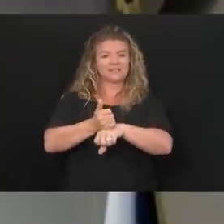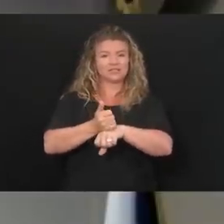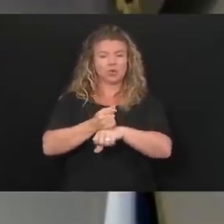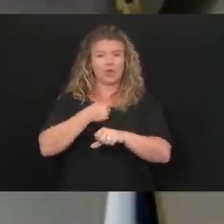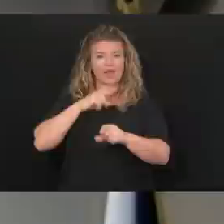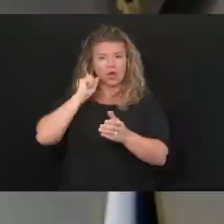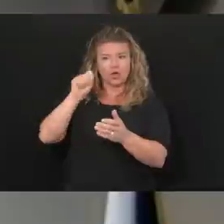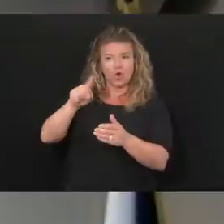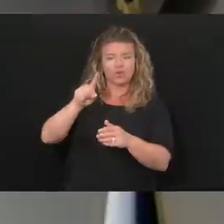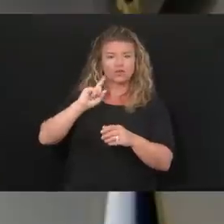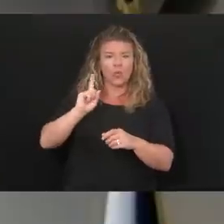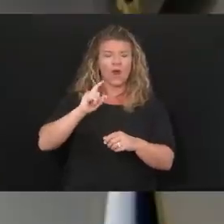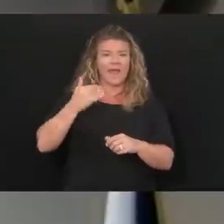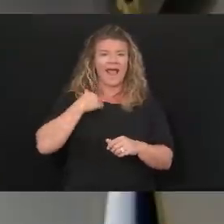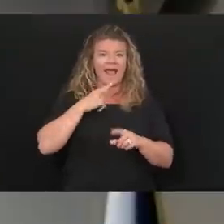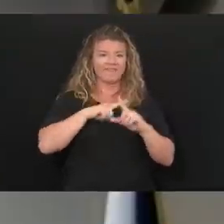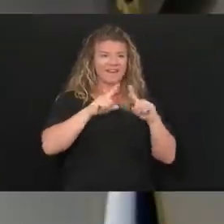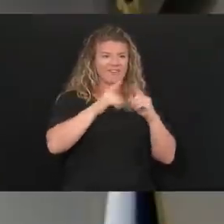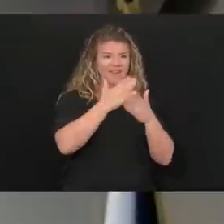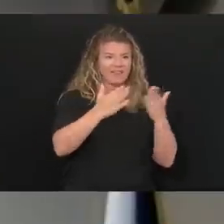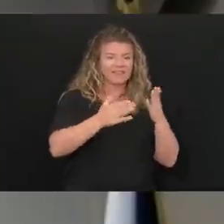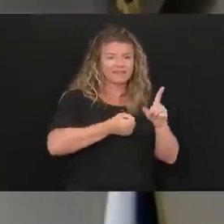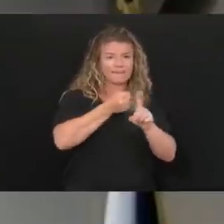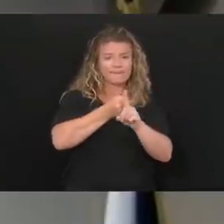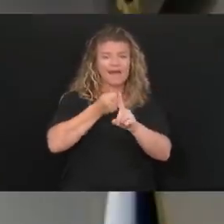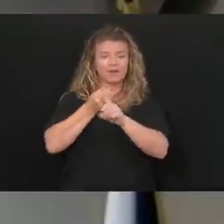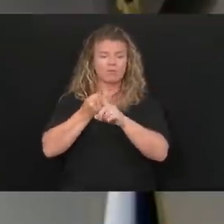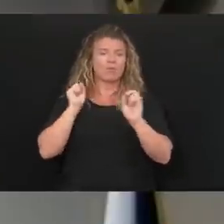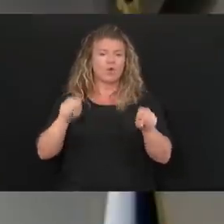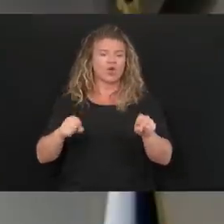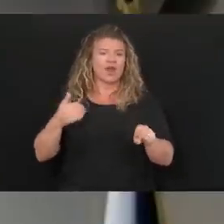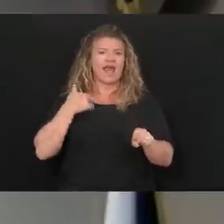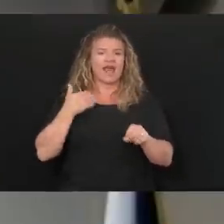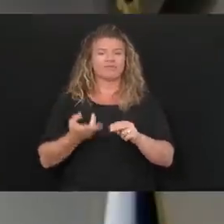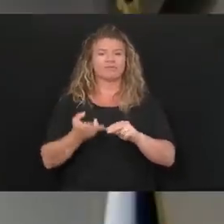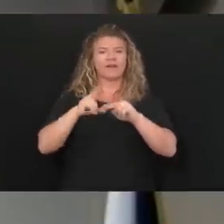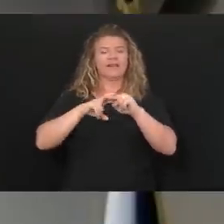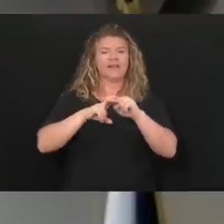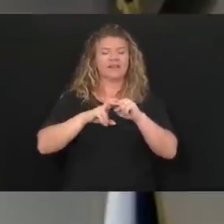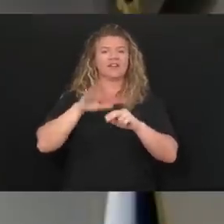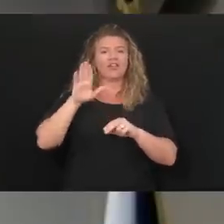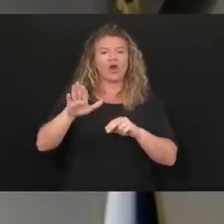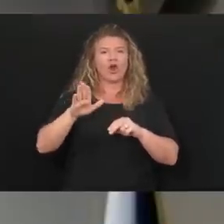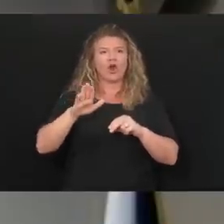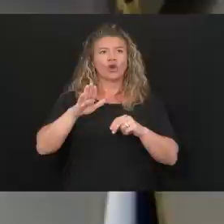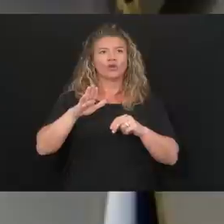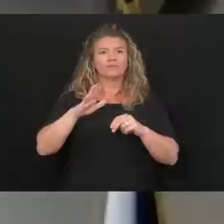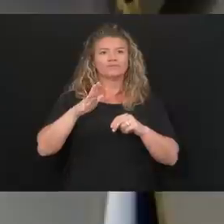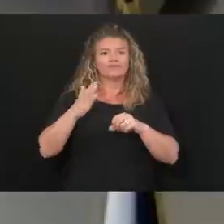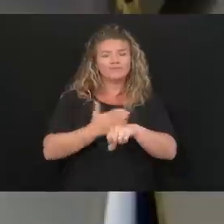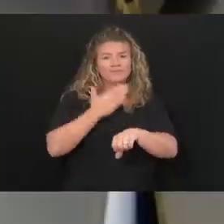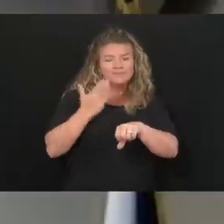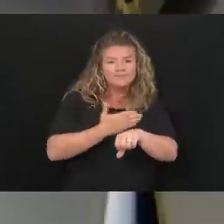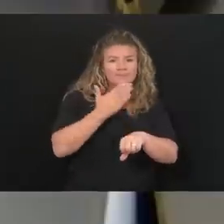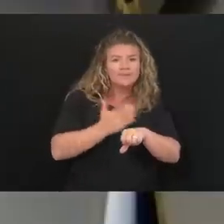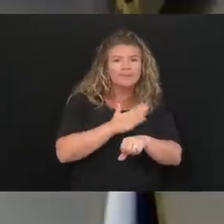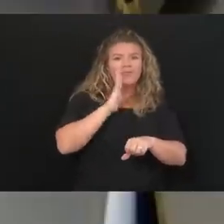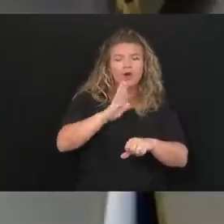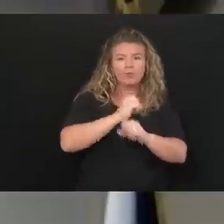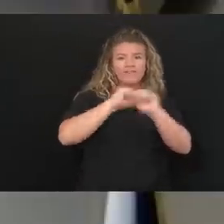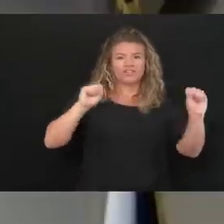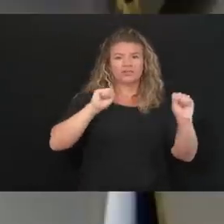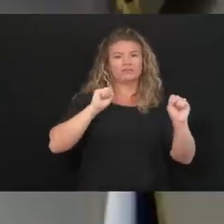see where there are themes and where we need to make sure that we enhance prevention measures or get the messages out of the importance of doing that.